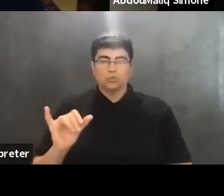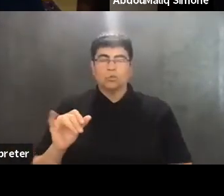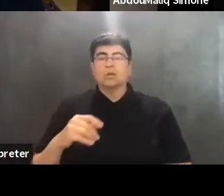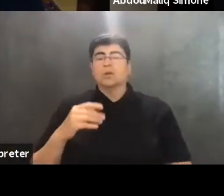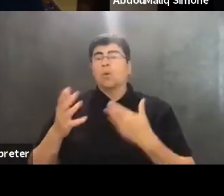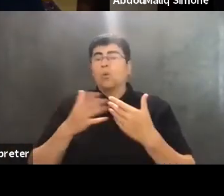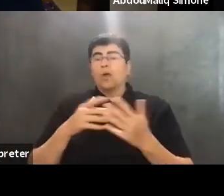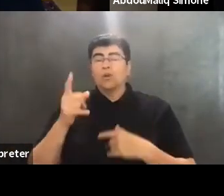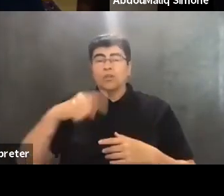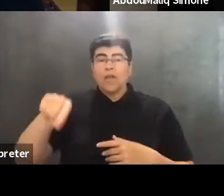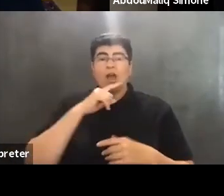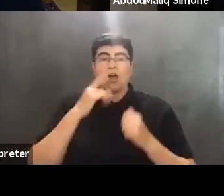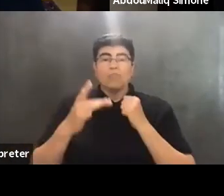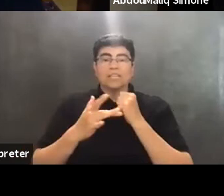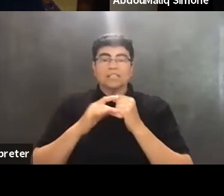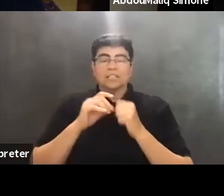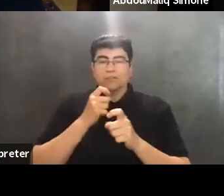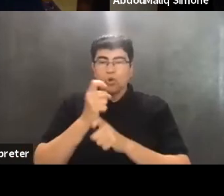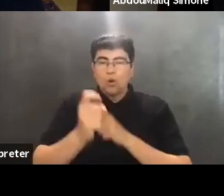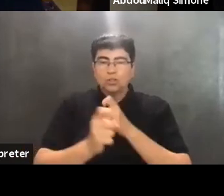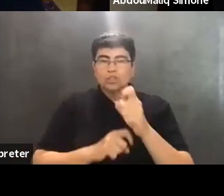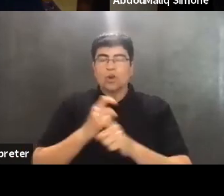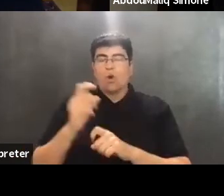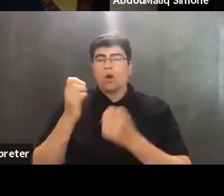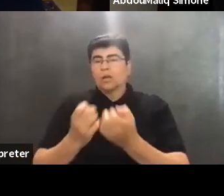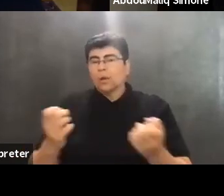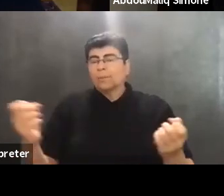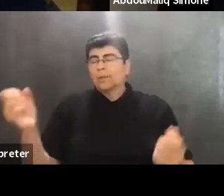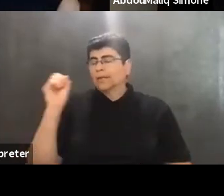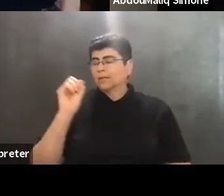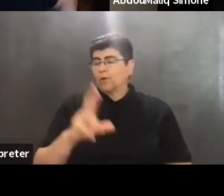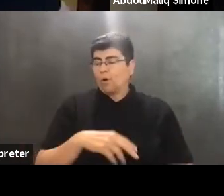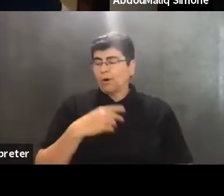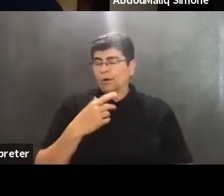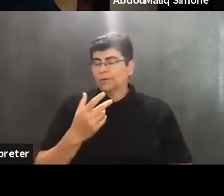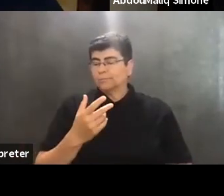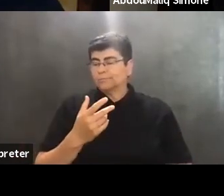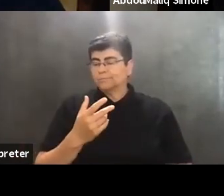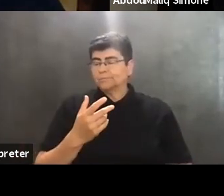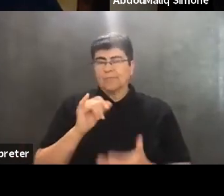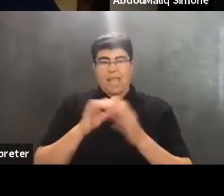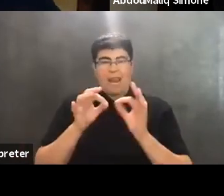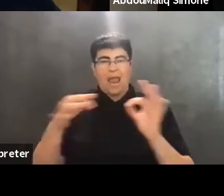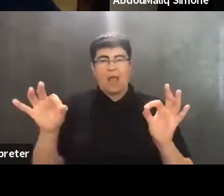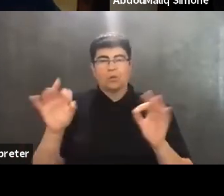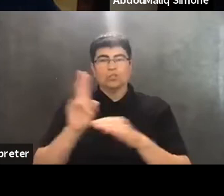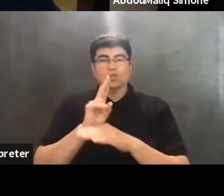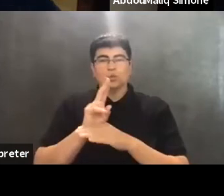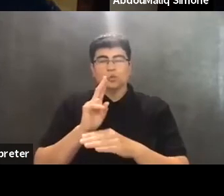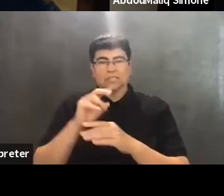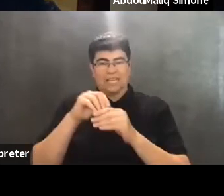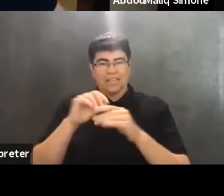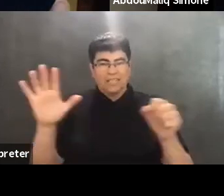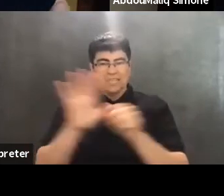they are the techniques of torture or the equipment or, um, even the language that is used, an entire industry